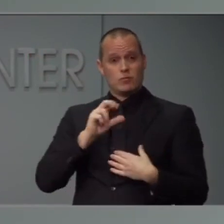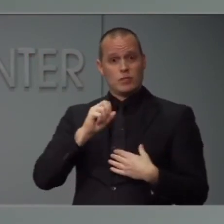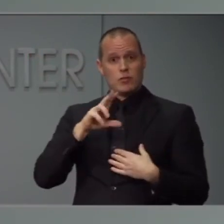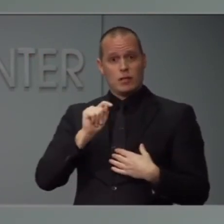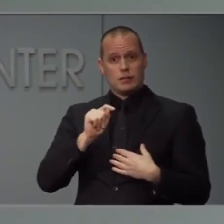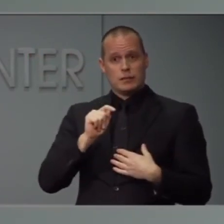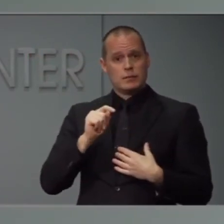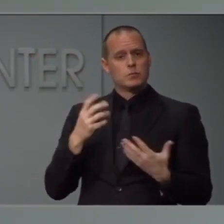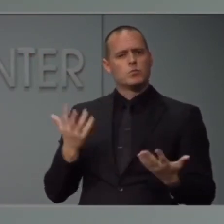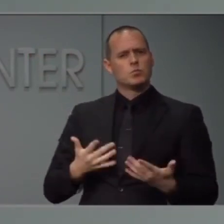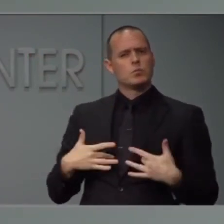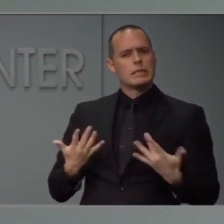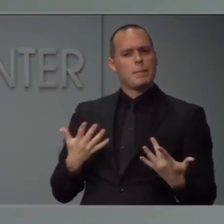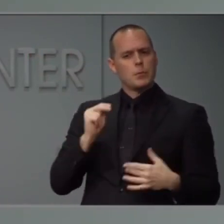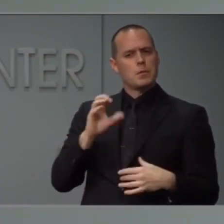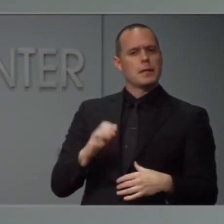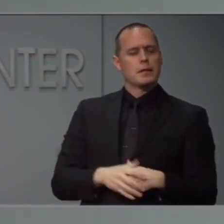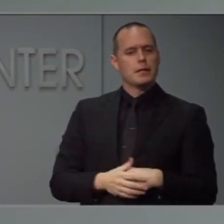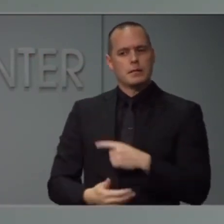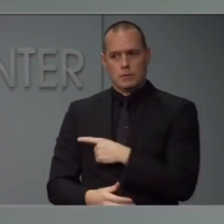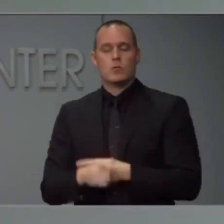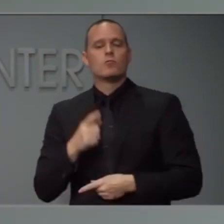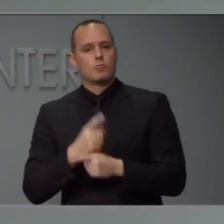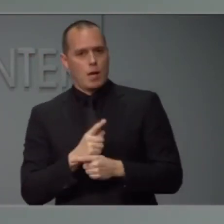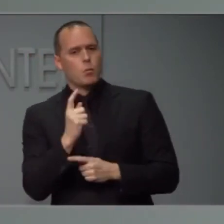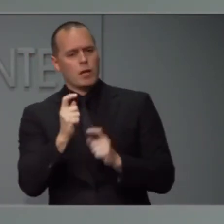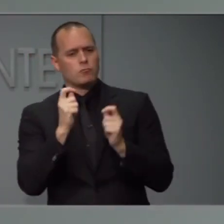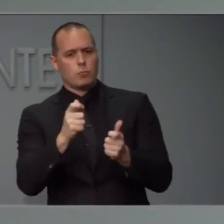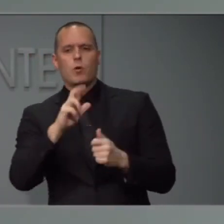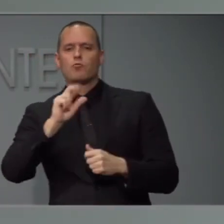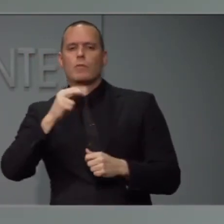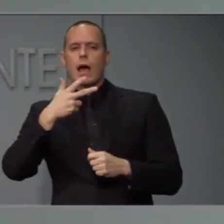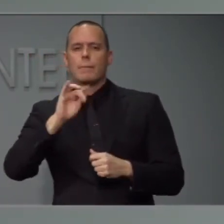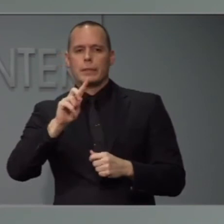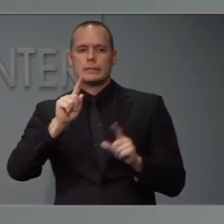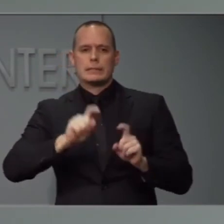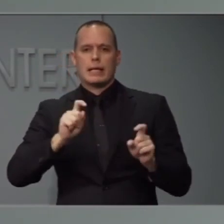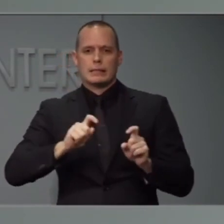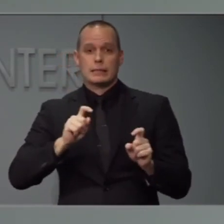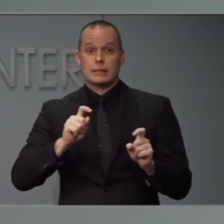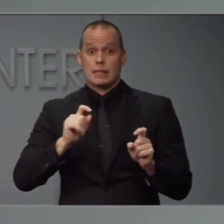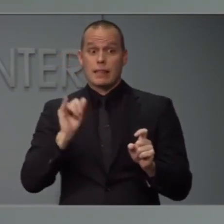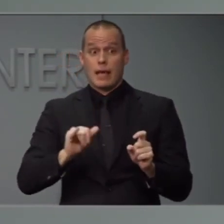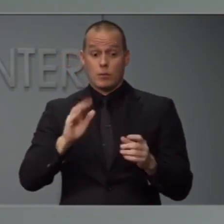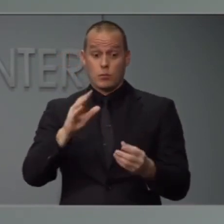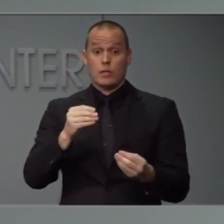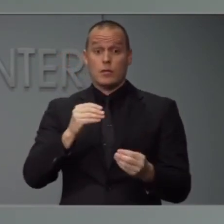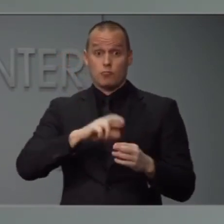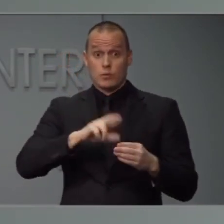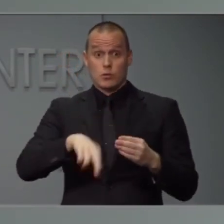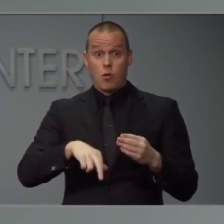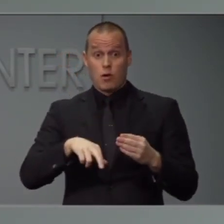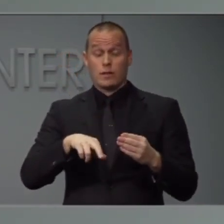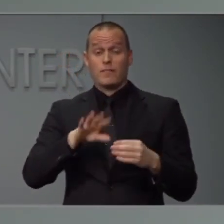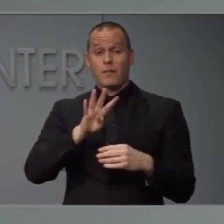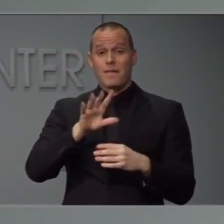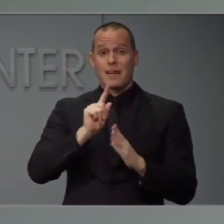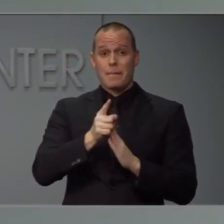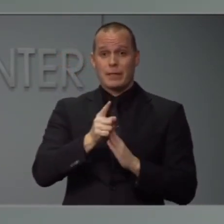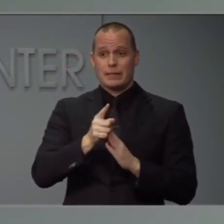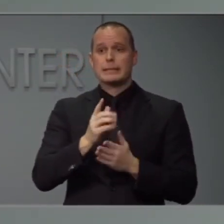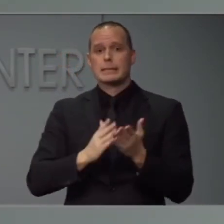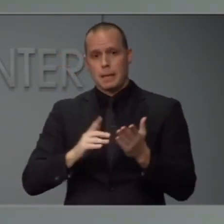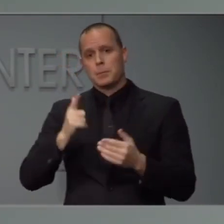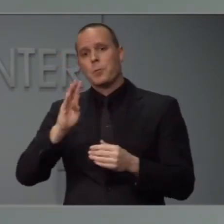new testing opportunities. There's one rapid test that we've heard about that can be done in 45 minutes. These are all really good developments.